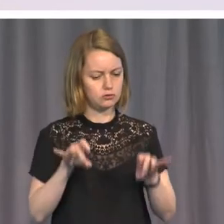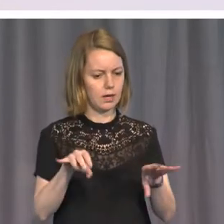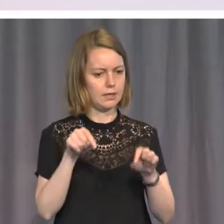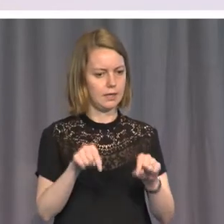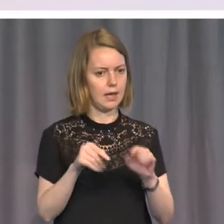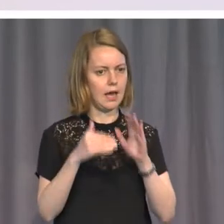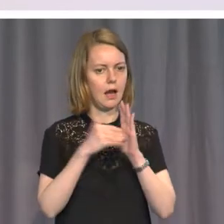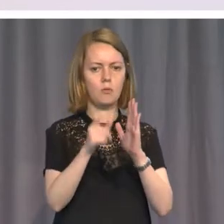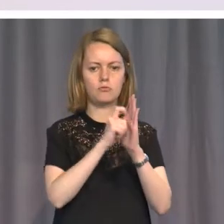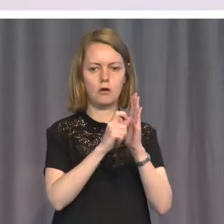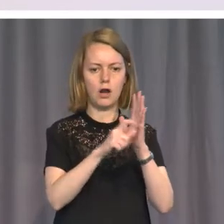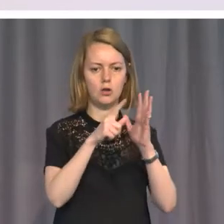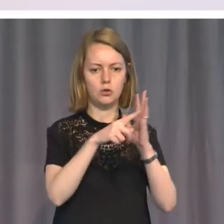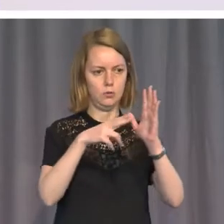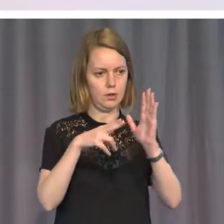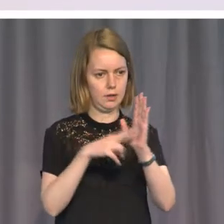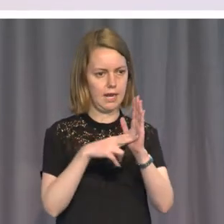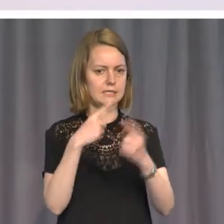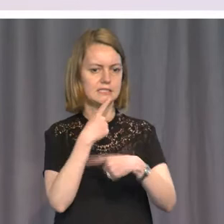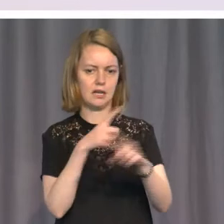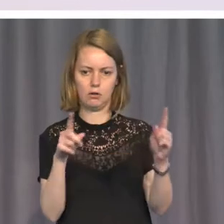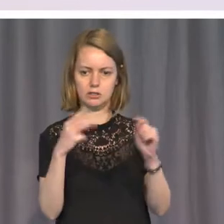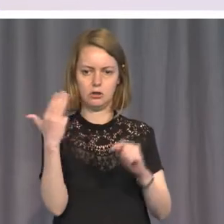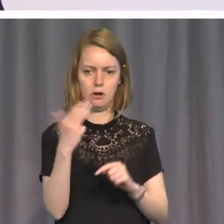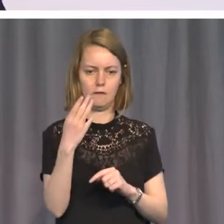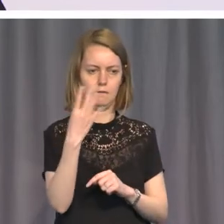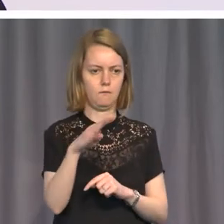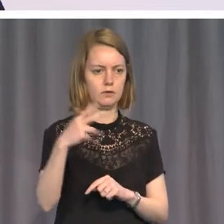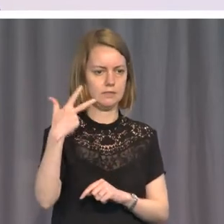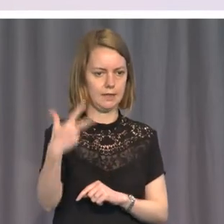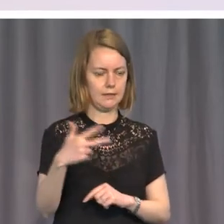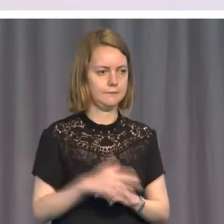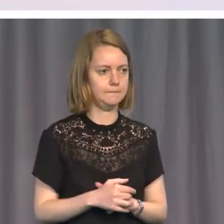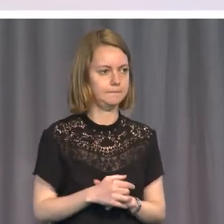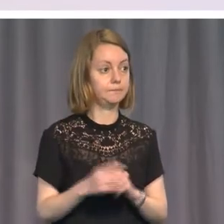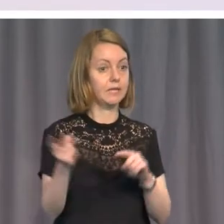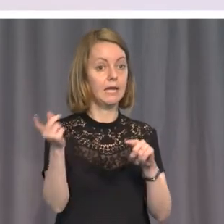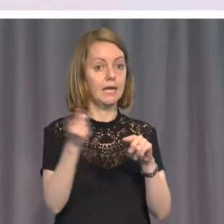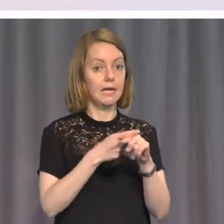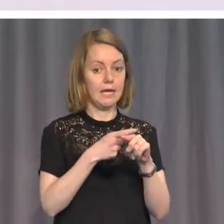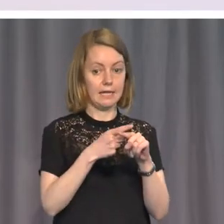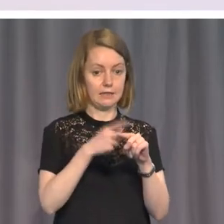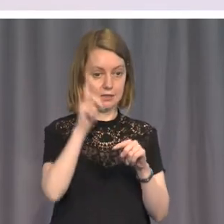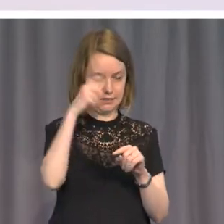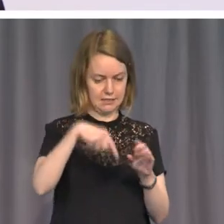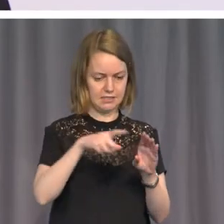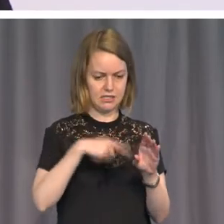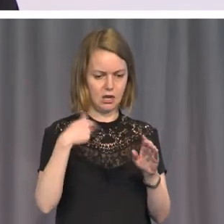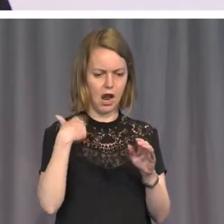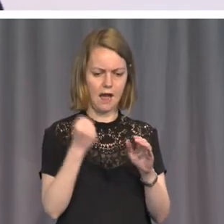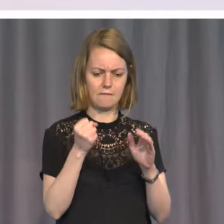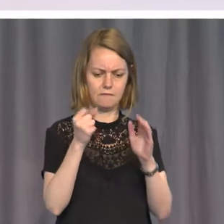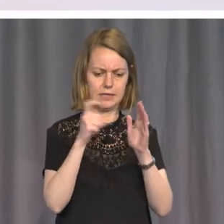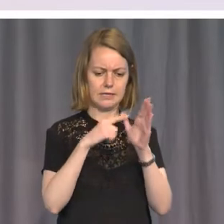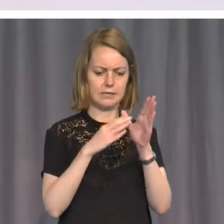write the Universal Declaration. In England, earlier this year, I launched the Cambridge University Press, a three